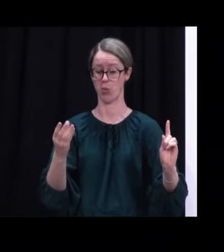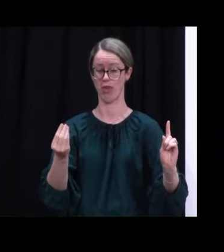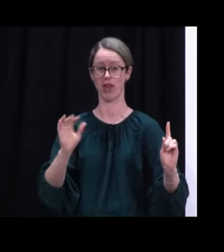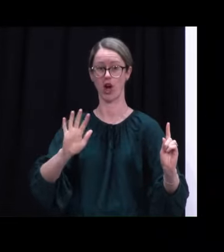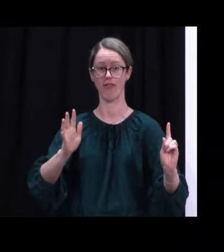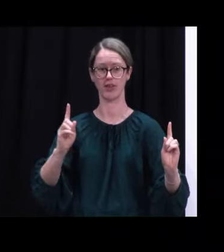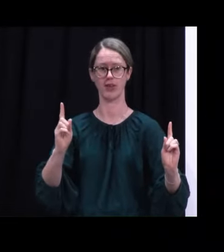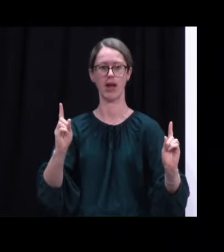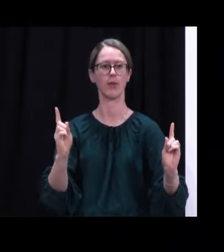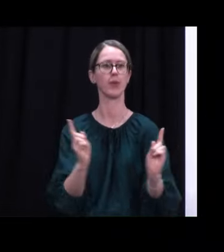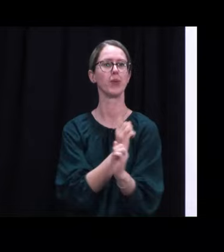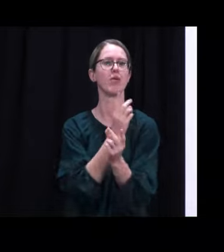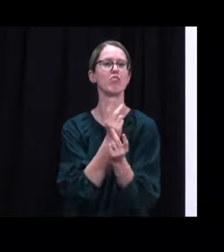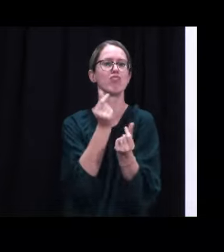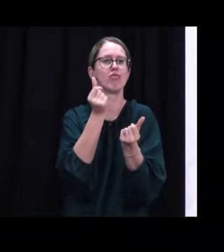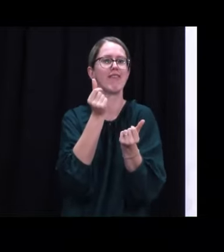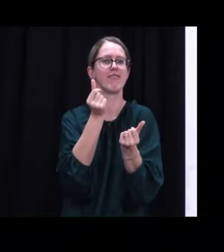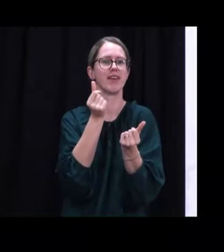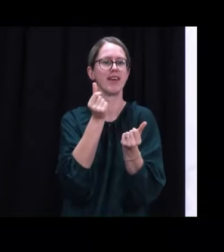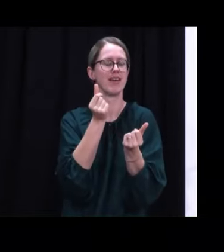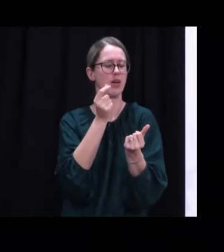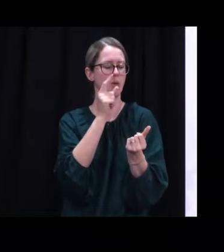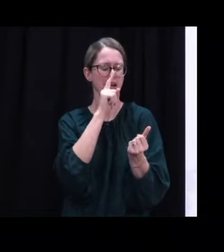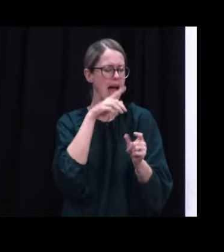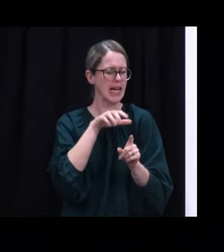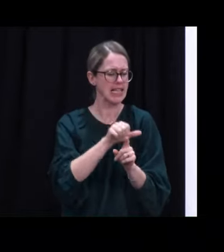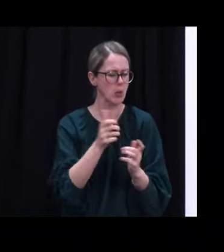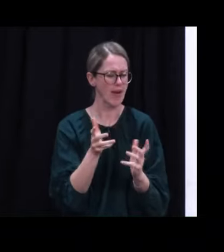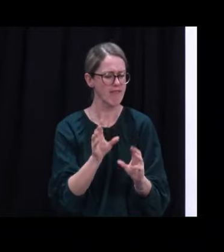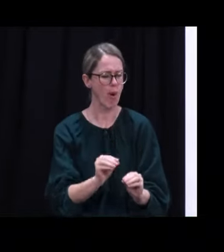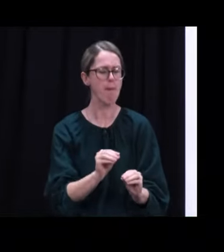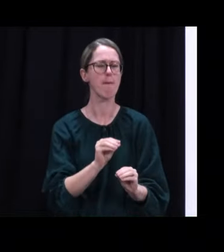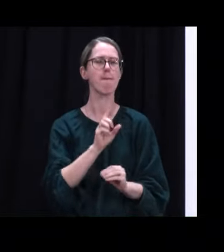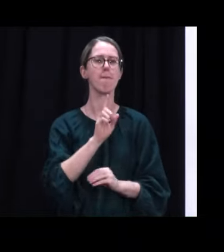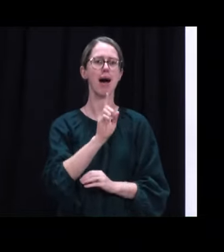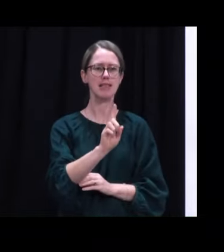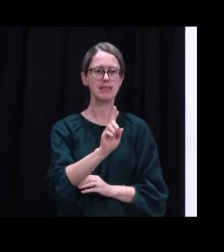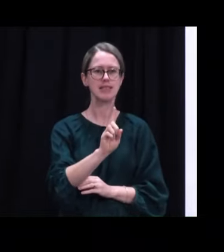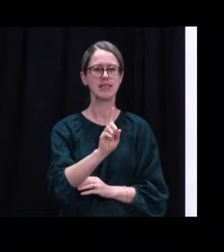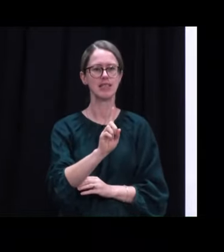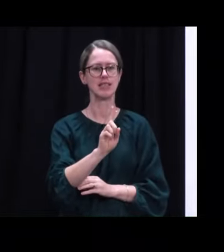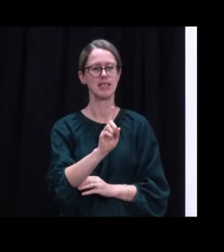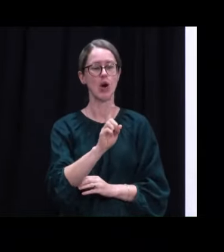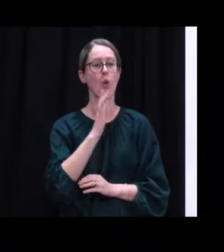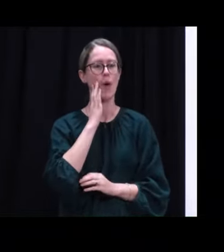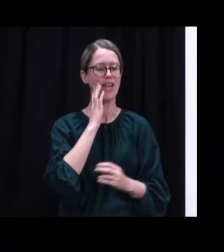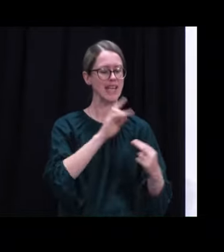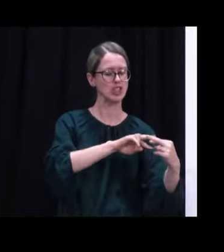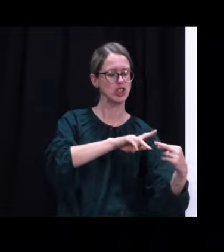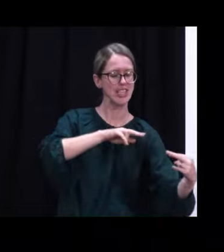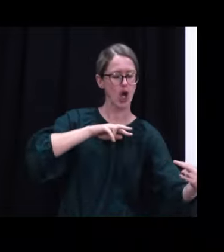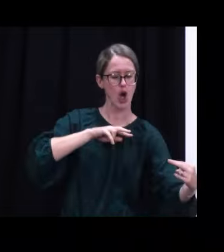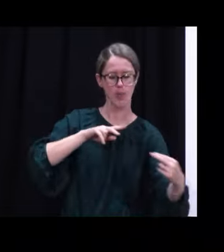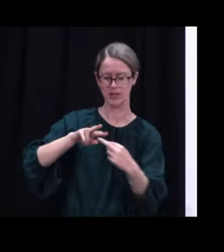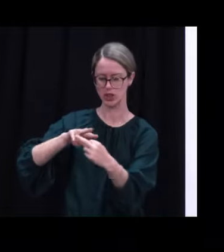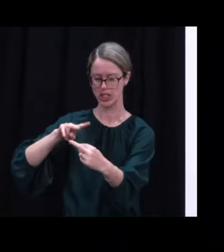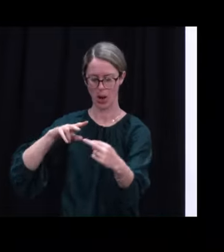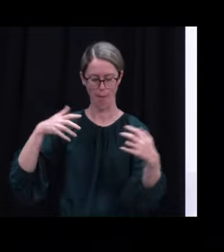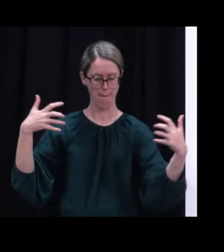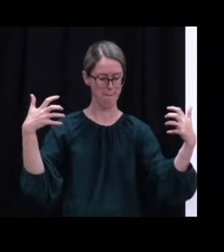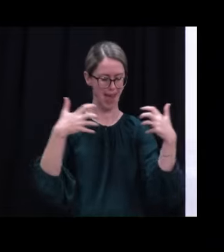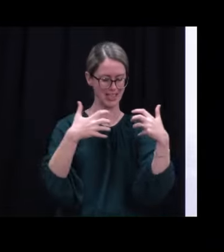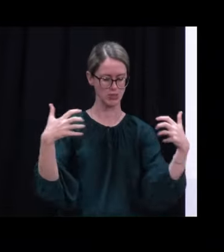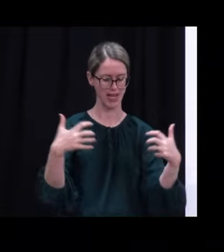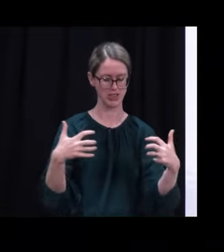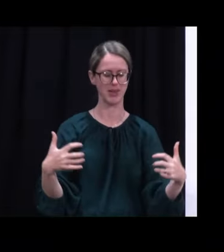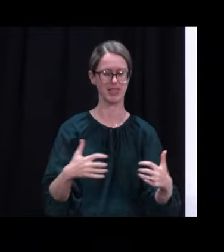there may be no clear links to a source, but invariably with whole genome sequencing and further discussion in most